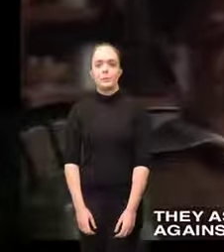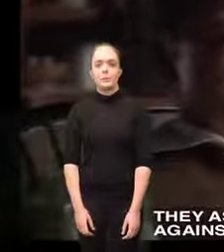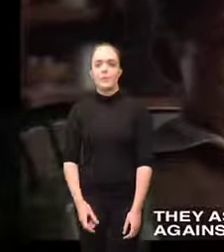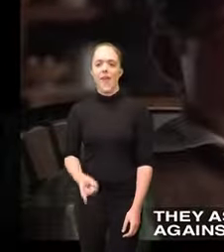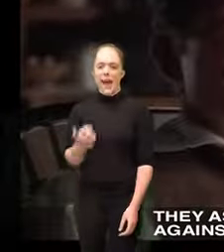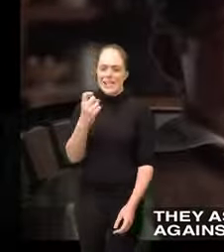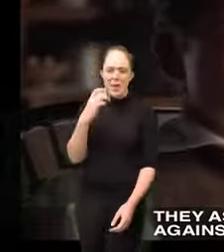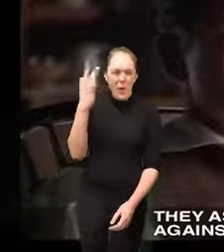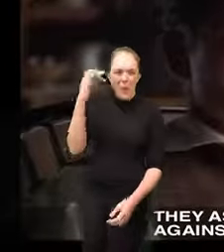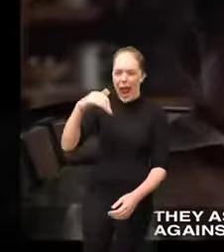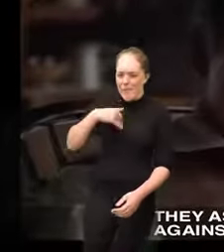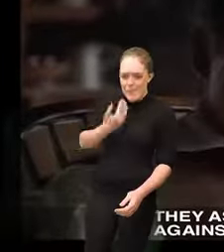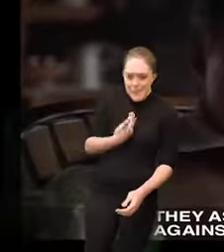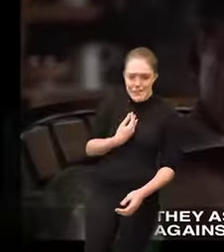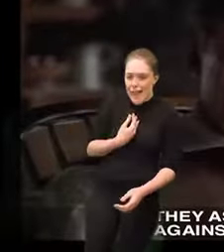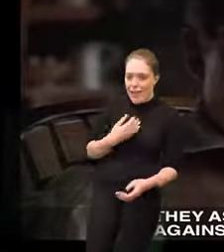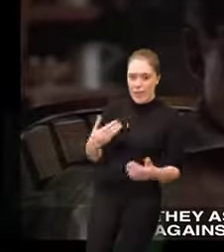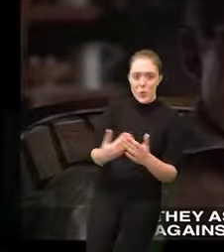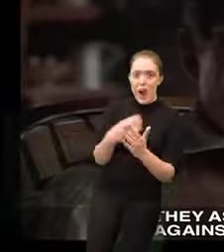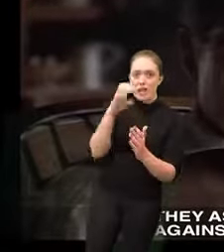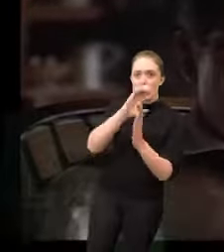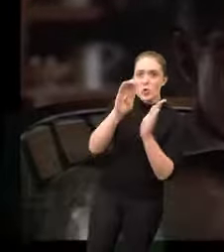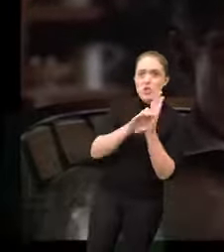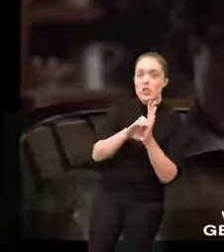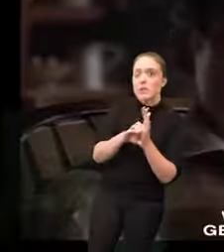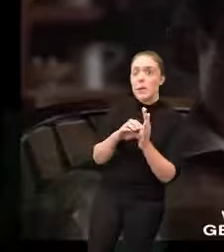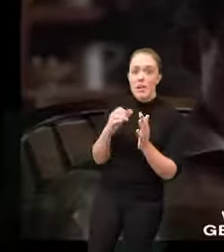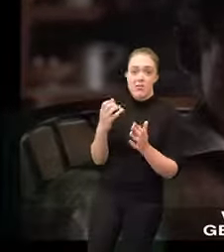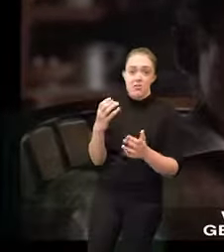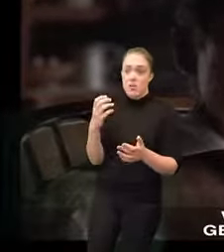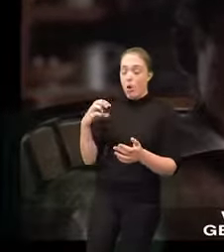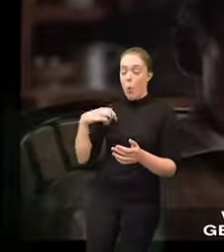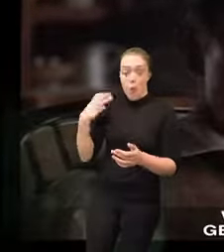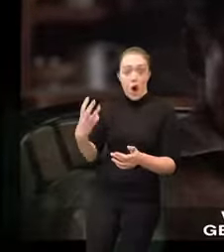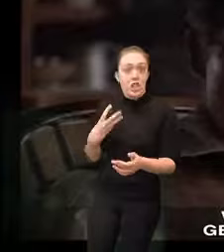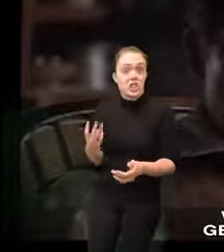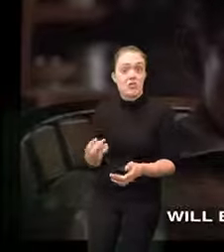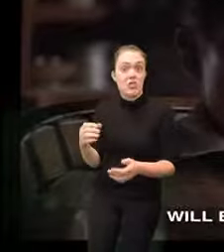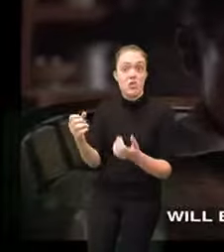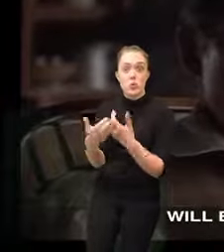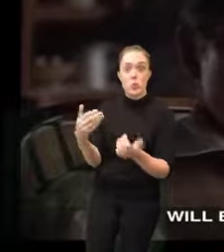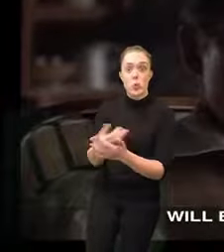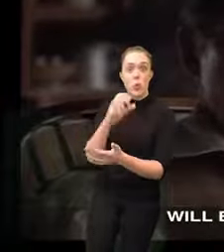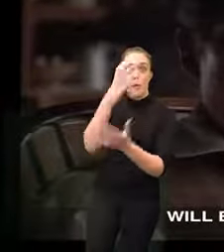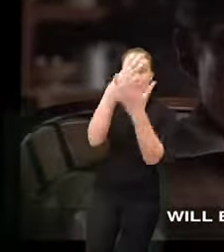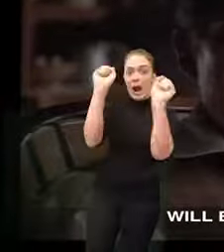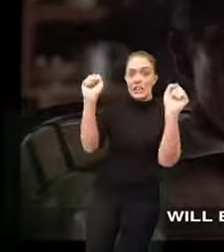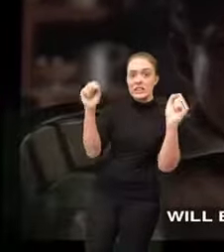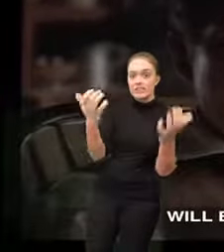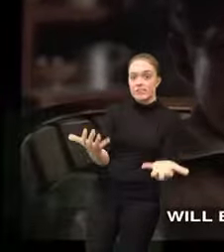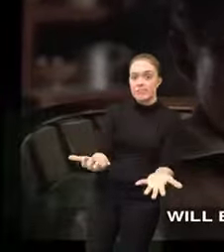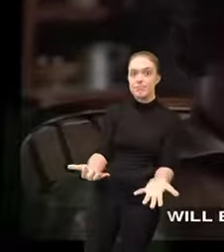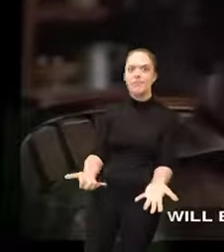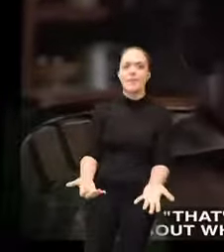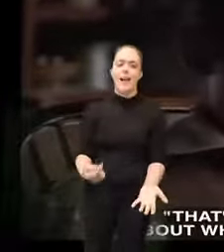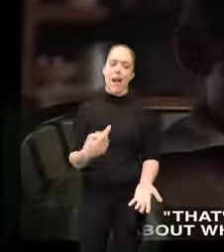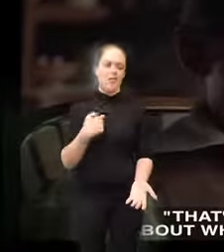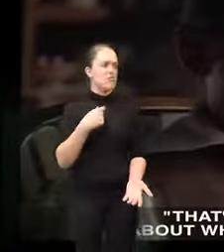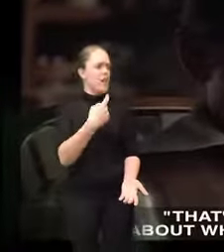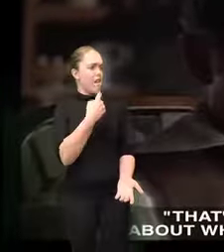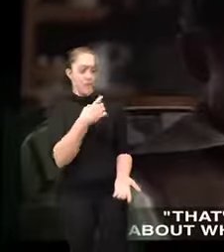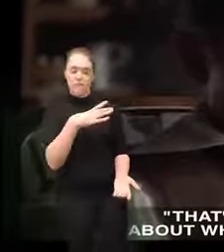they asked me how I could be against the new constitution when our friend General Washington will be the first president under it